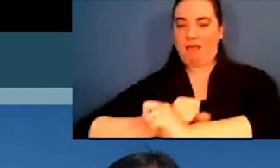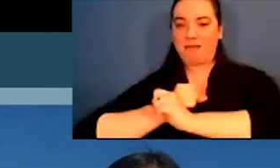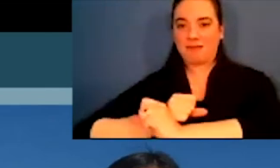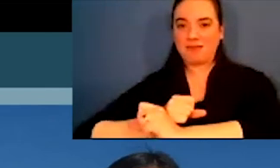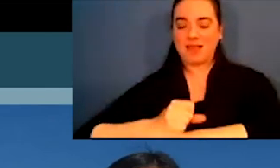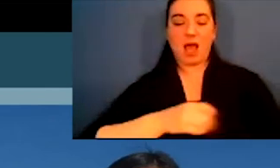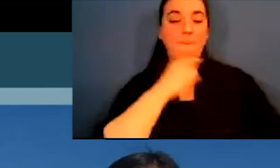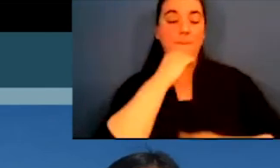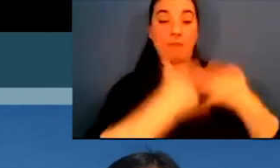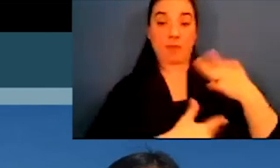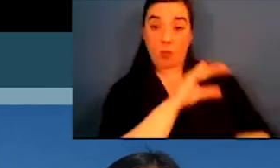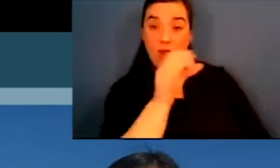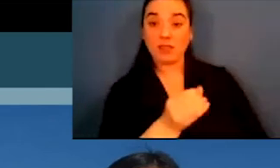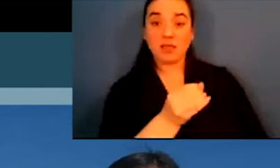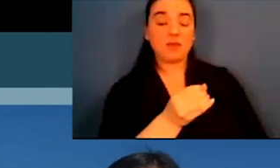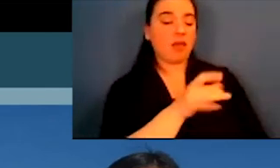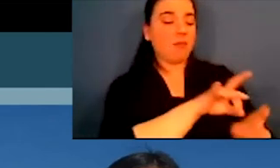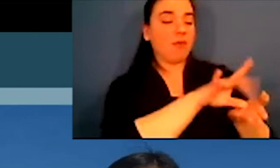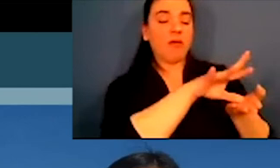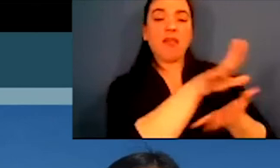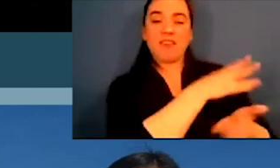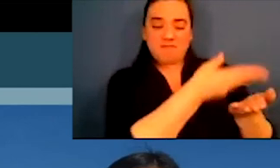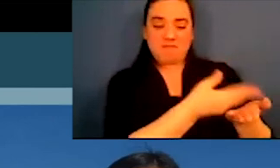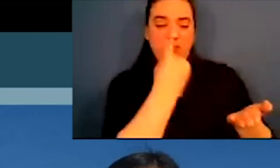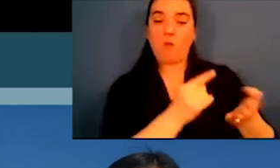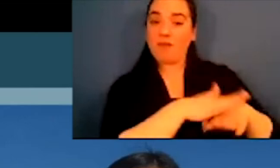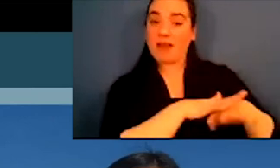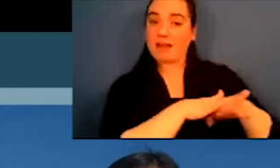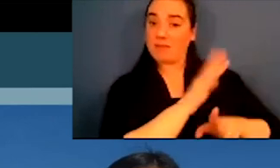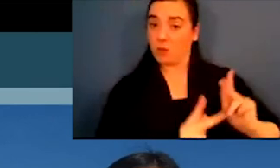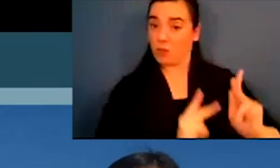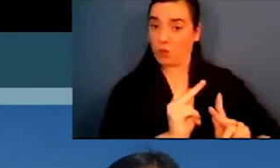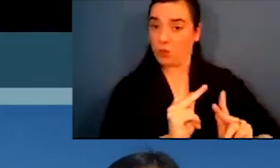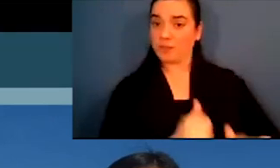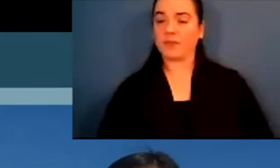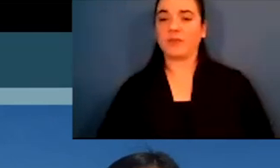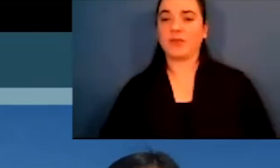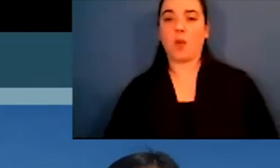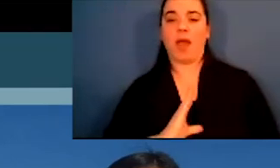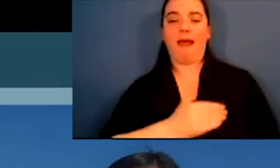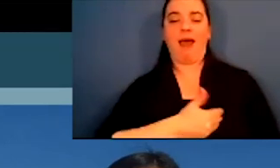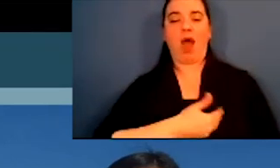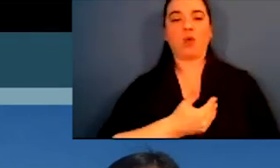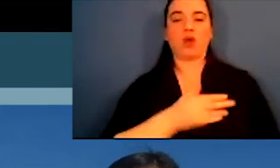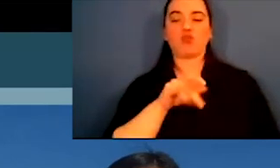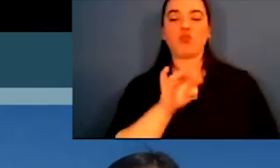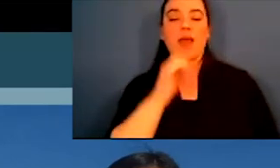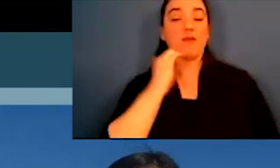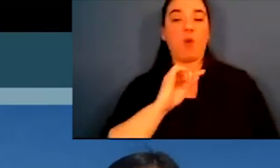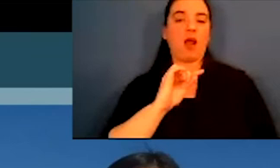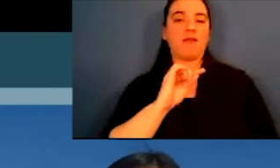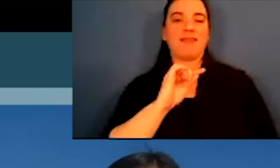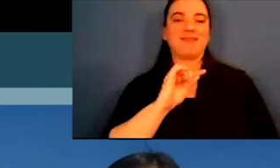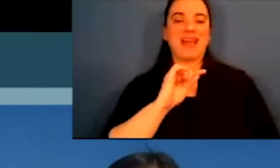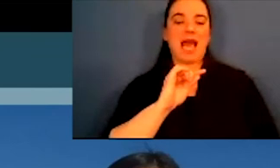create more enslaved people, blood quantum was used to erase the validity of native people. This is